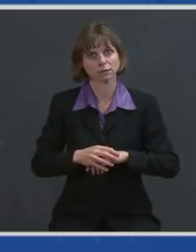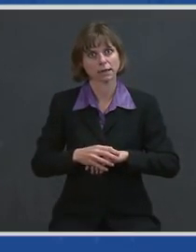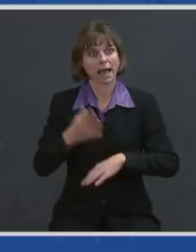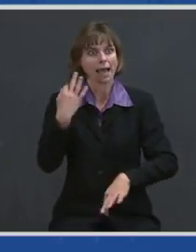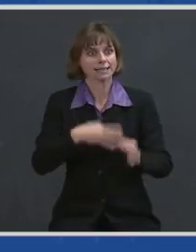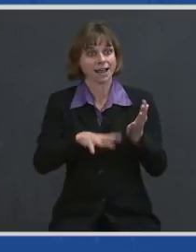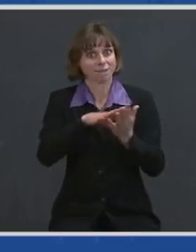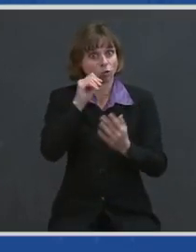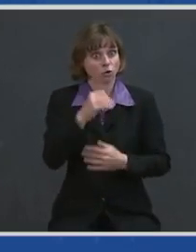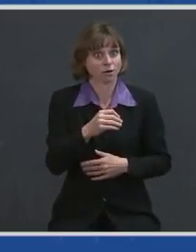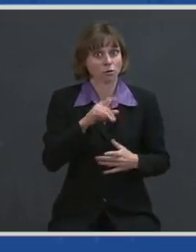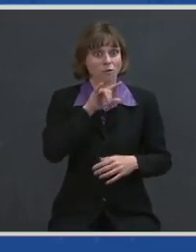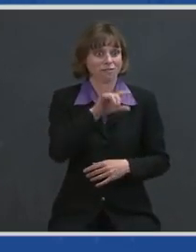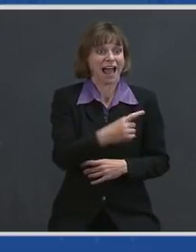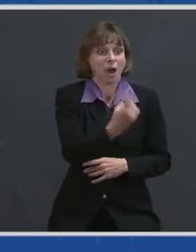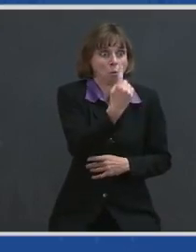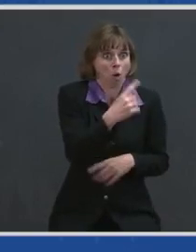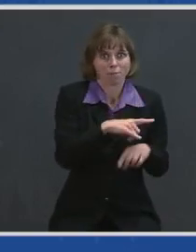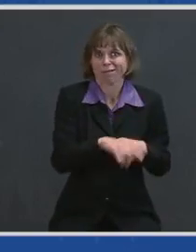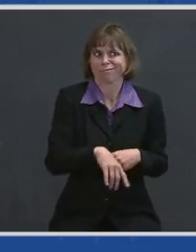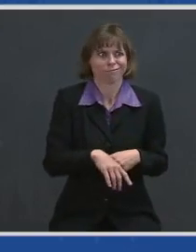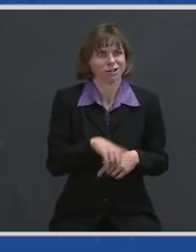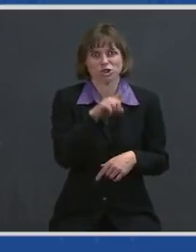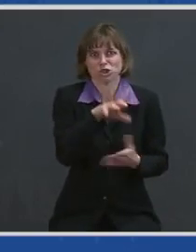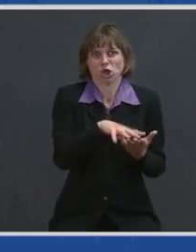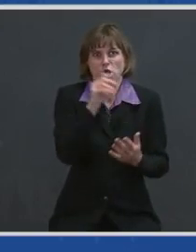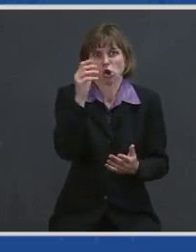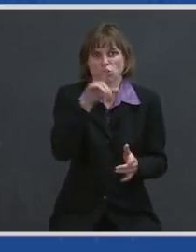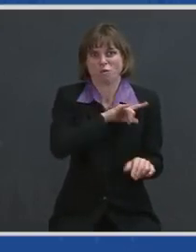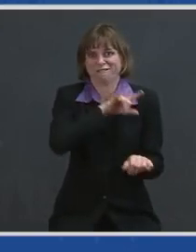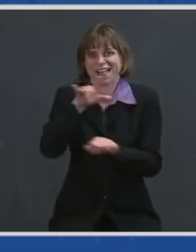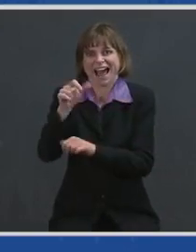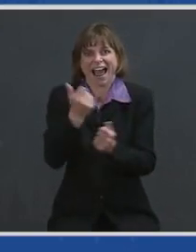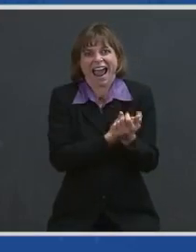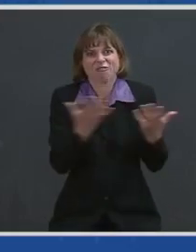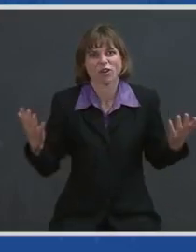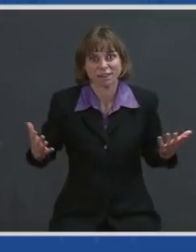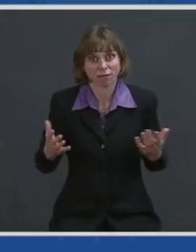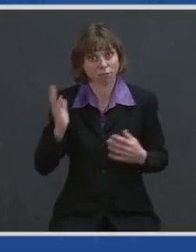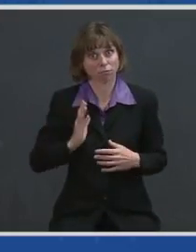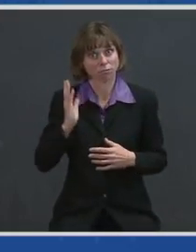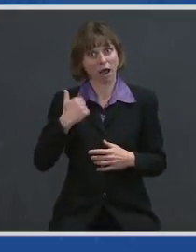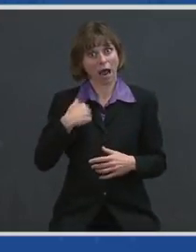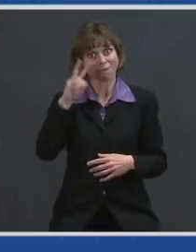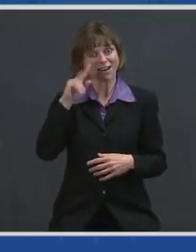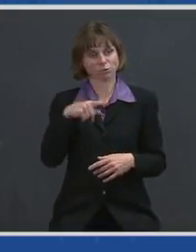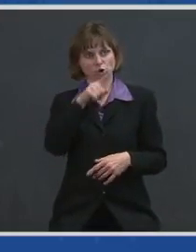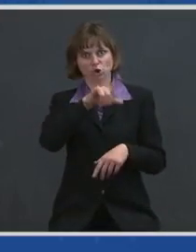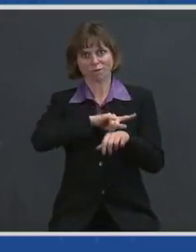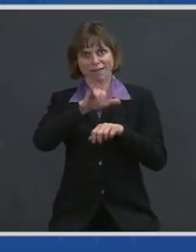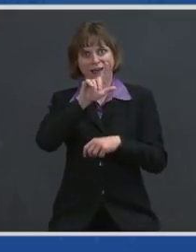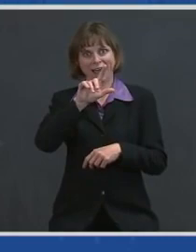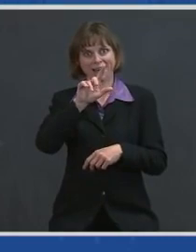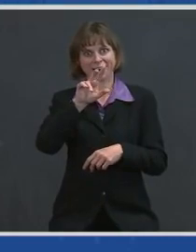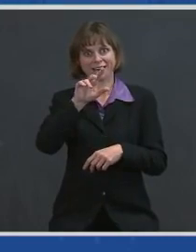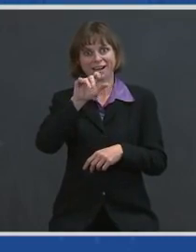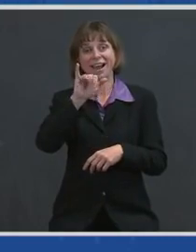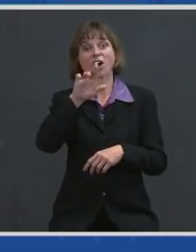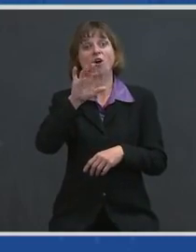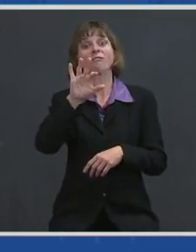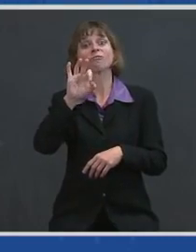one plane, she learned to fly everything, including Air Force Two when I was Vice President. General Van Ovost